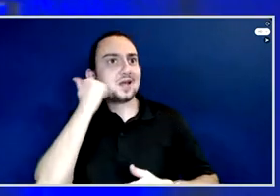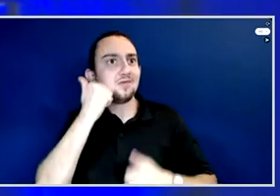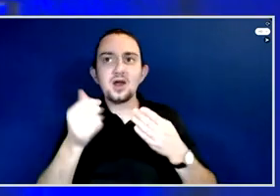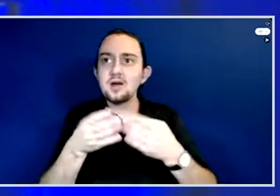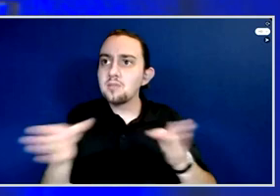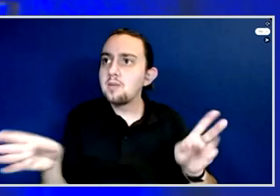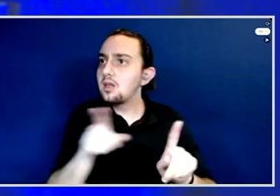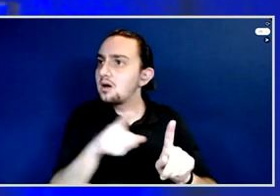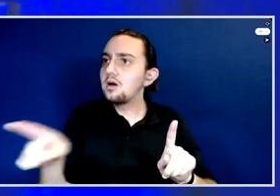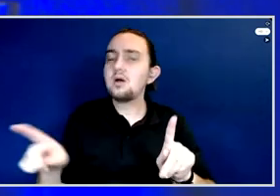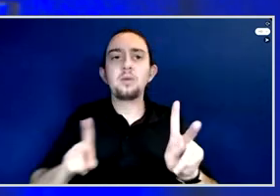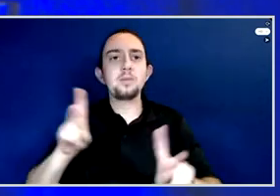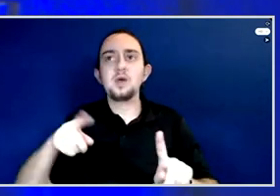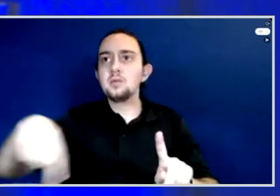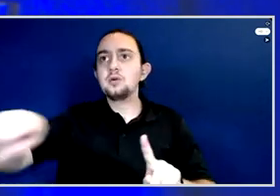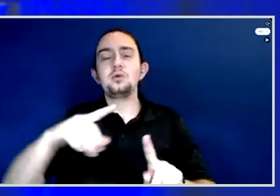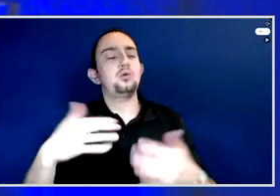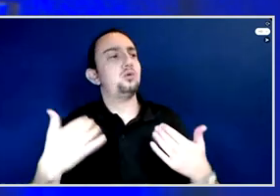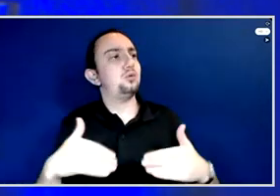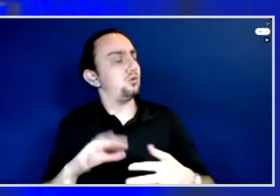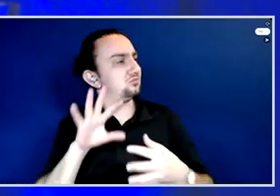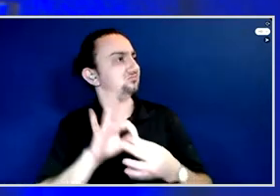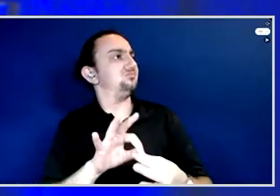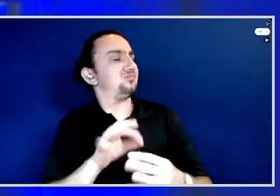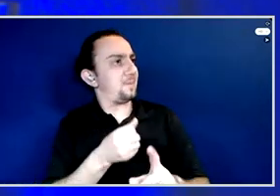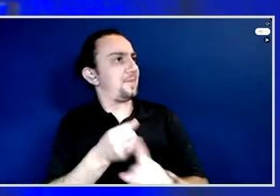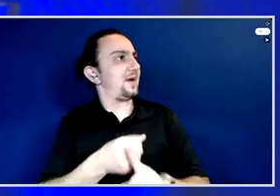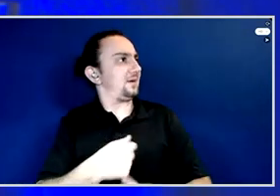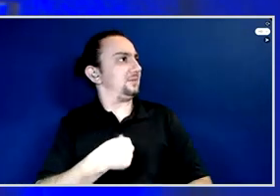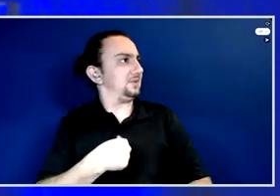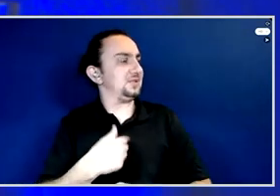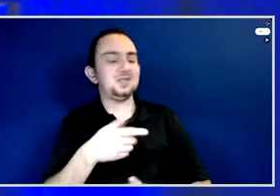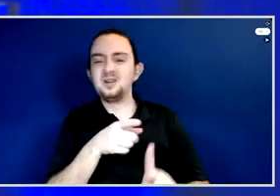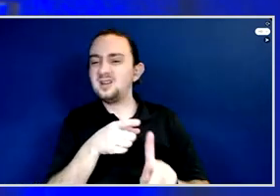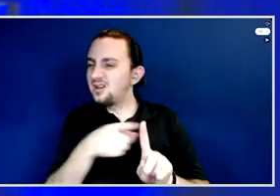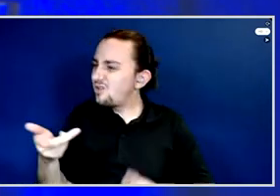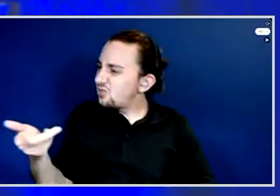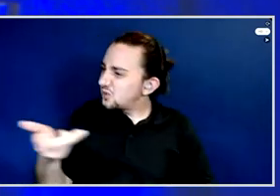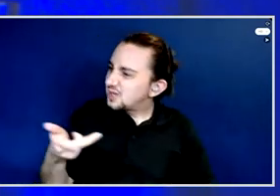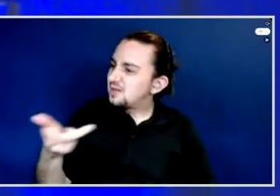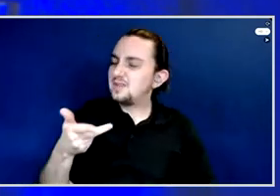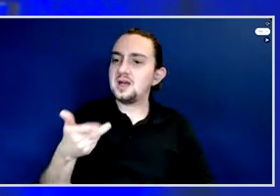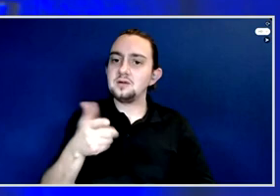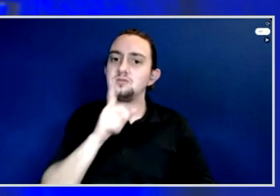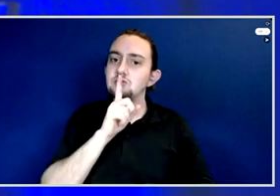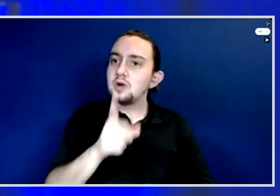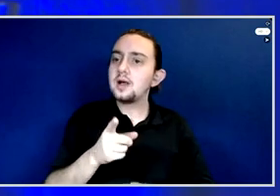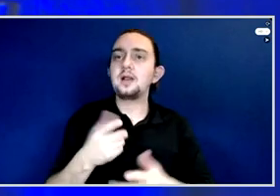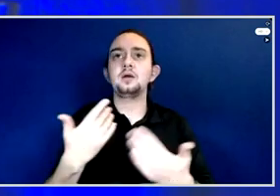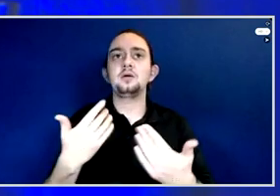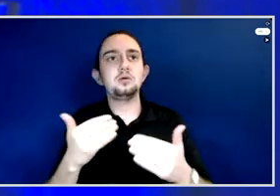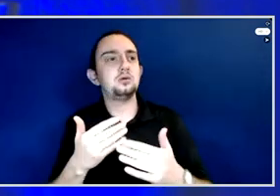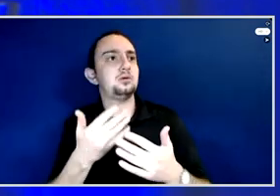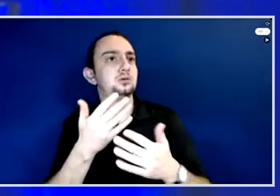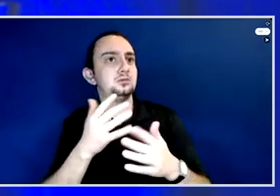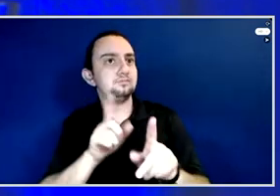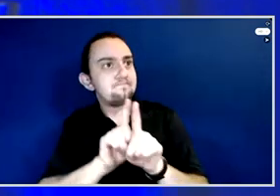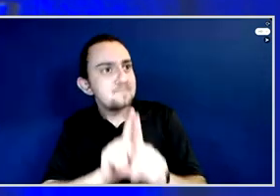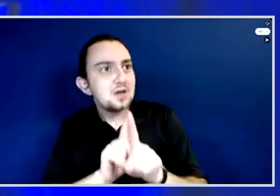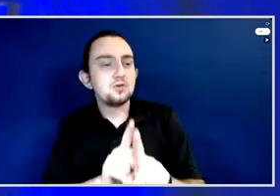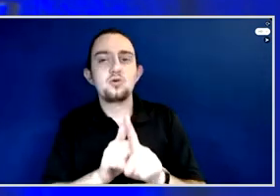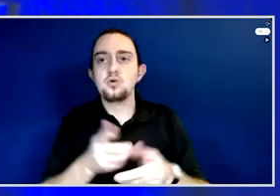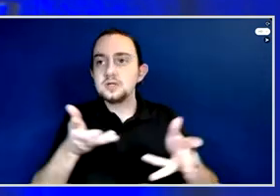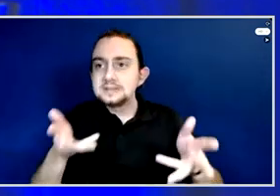a common denominator. We've seen each of them in different ways mentor rising generations of anti-corruption